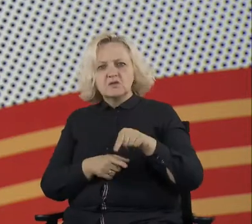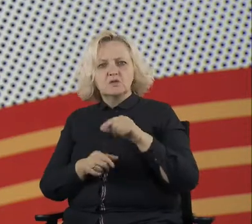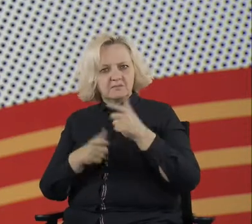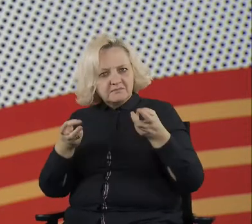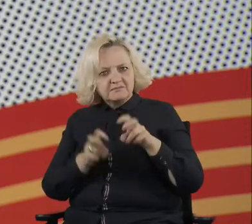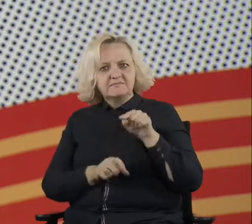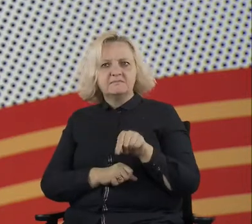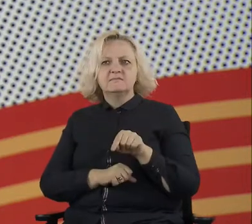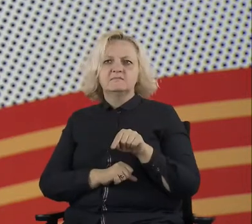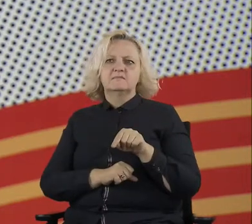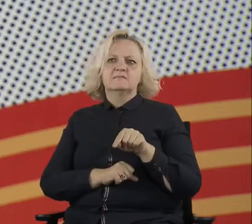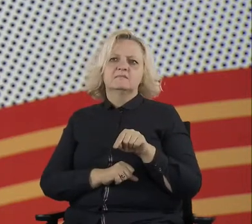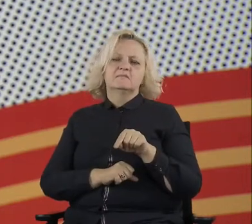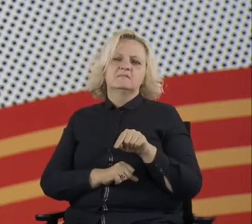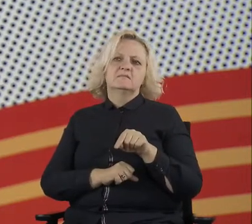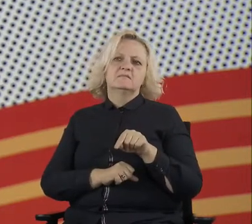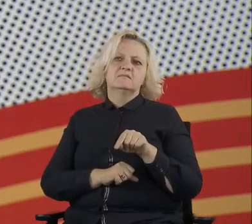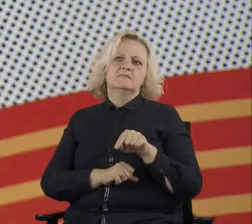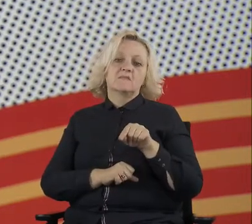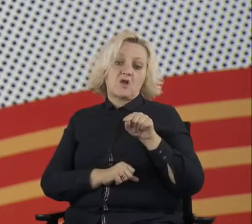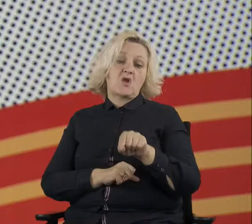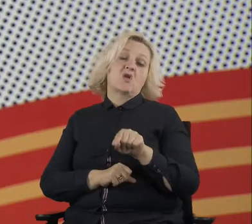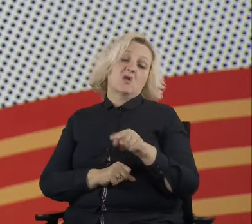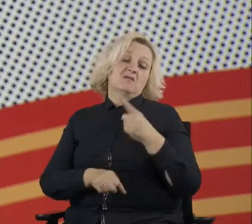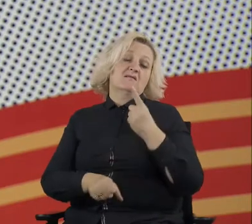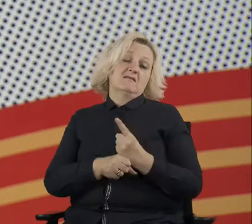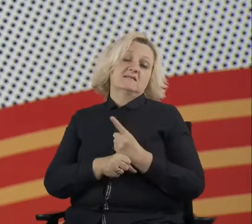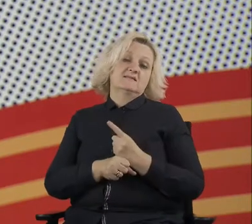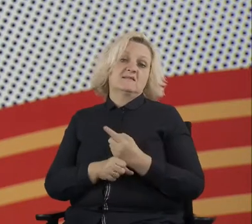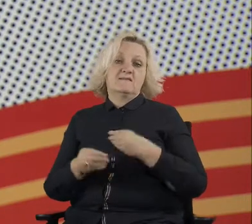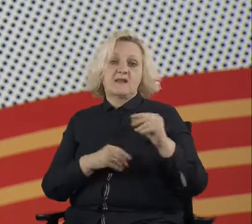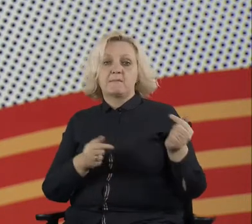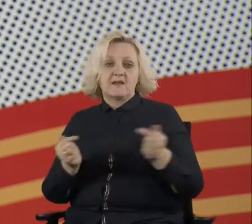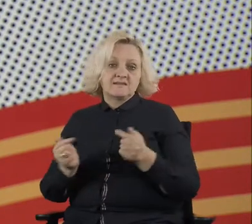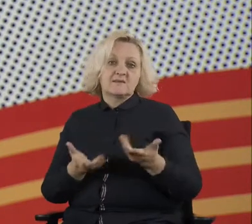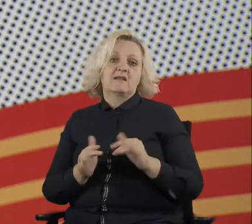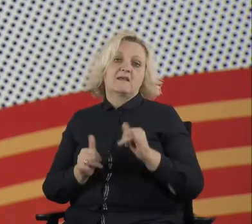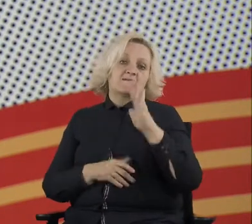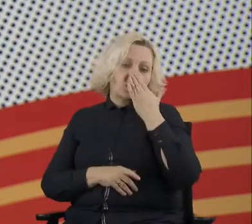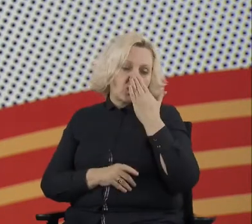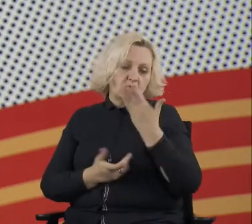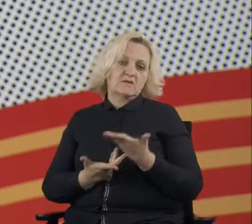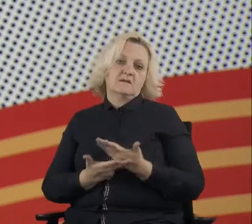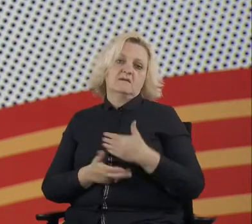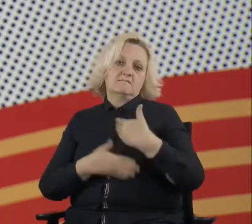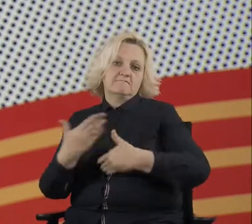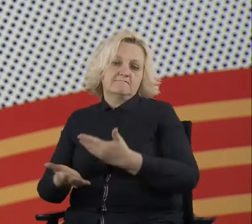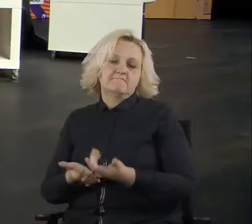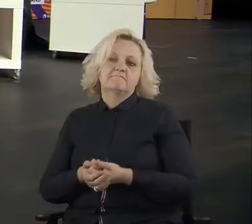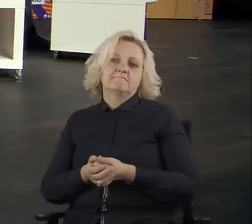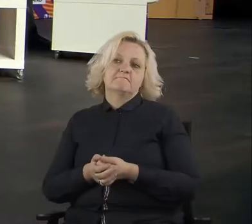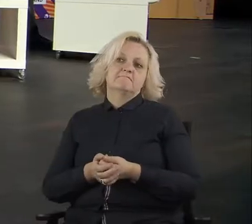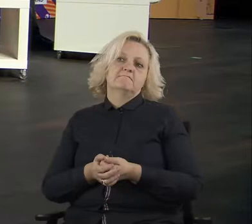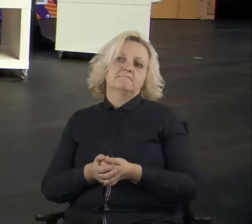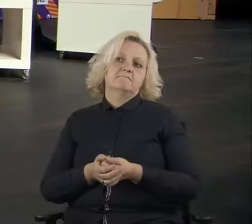what is participation, uh, how participation is, and more importantly, what is not considered as an official way of